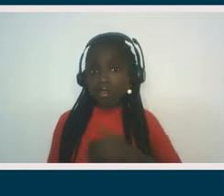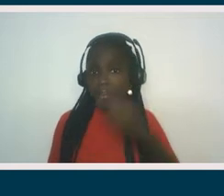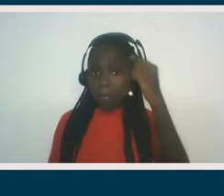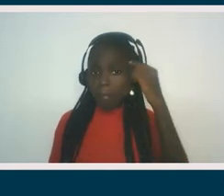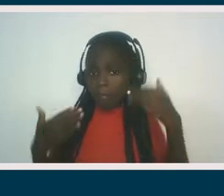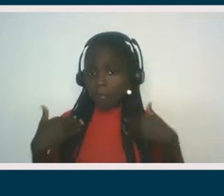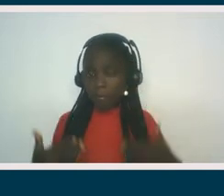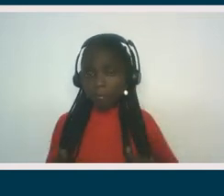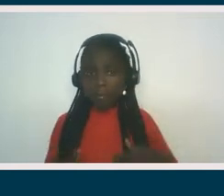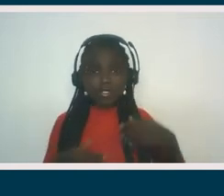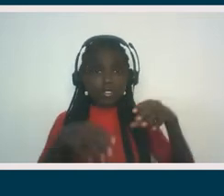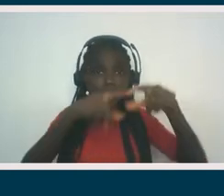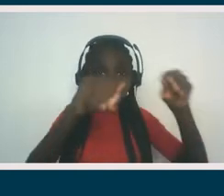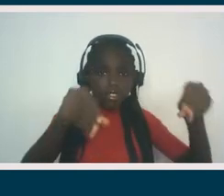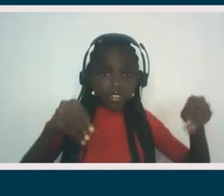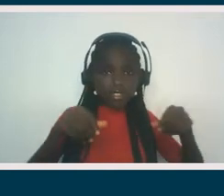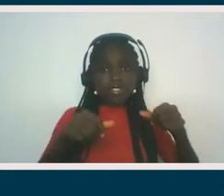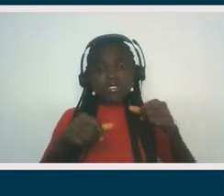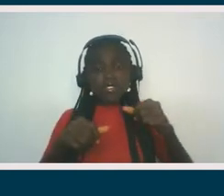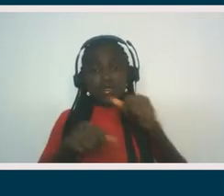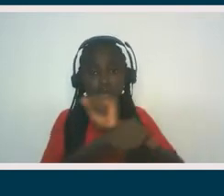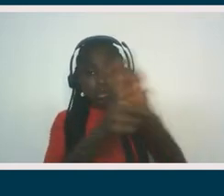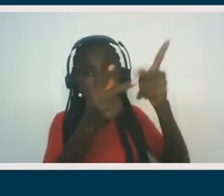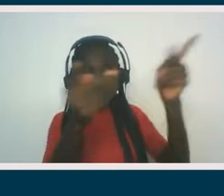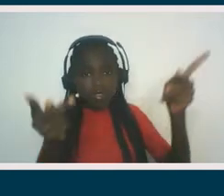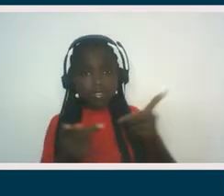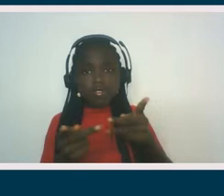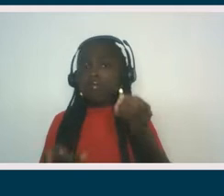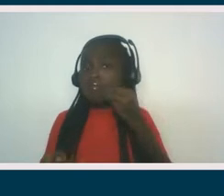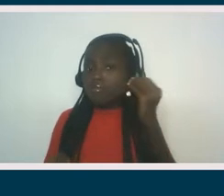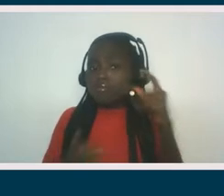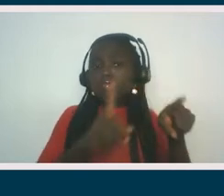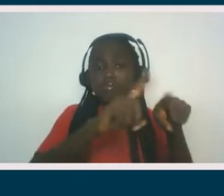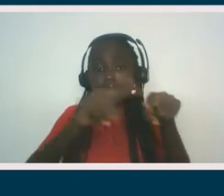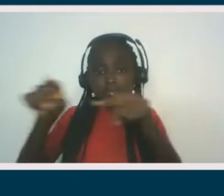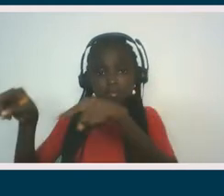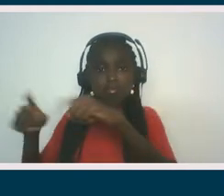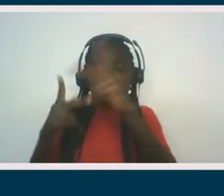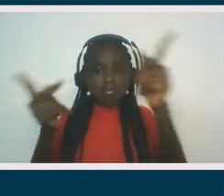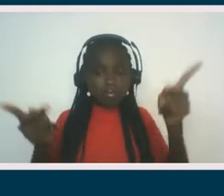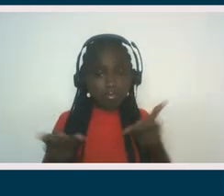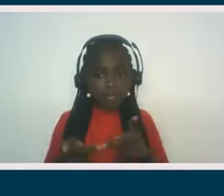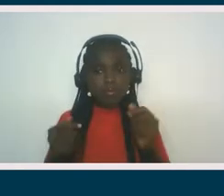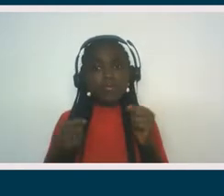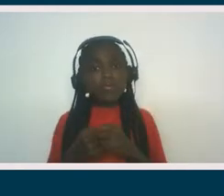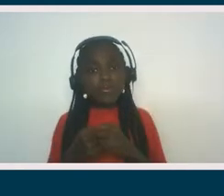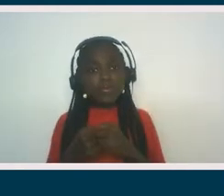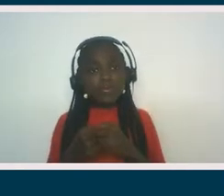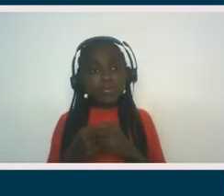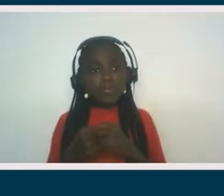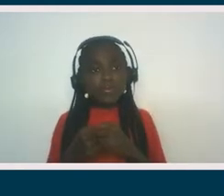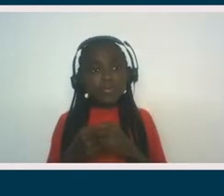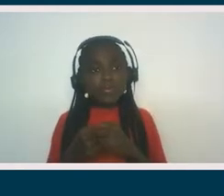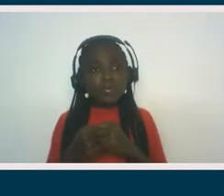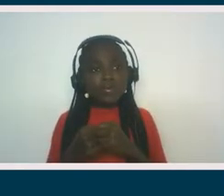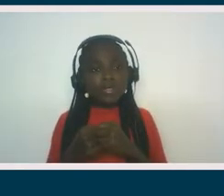workplaces and our homes, and et cetera. We couldn't start in regular panel, uh, meeting